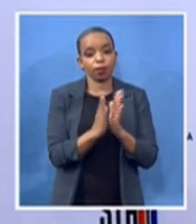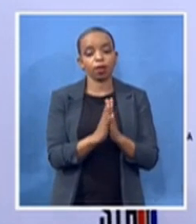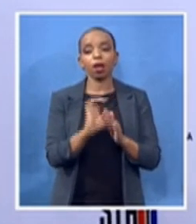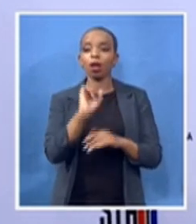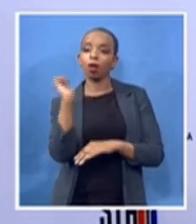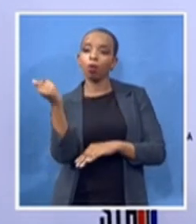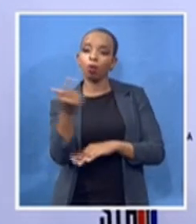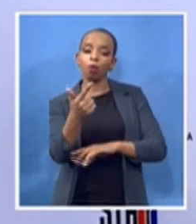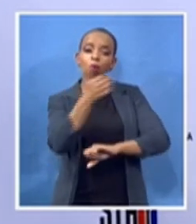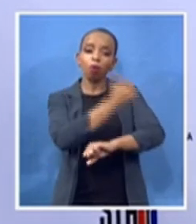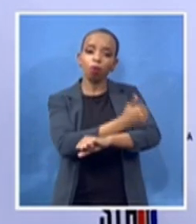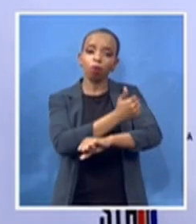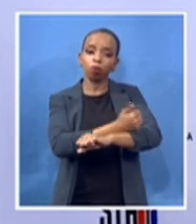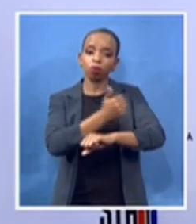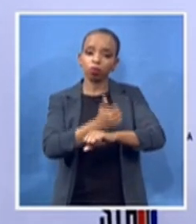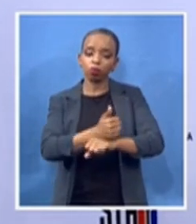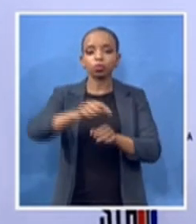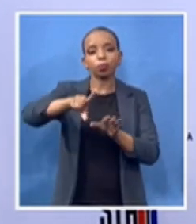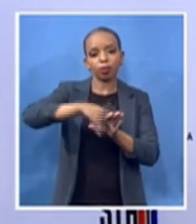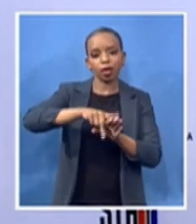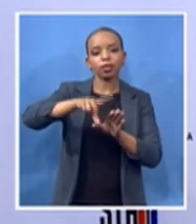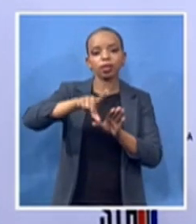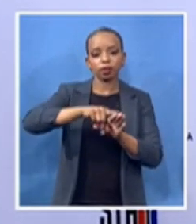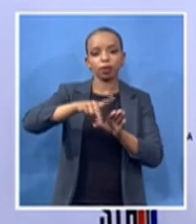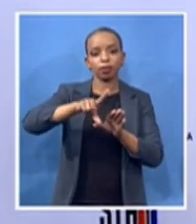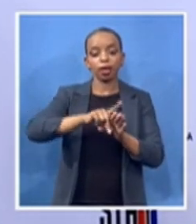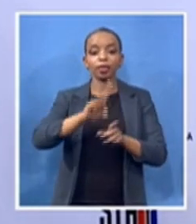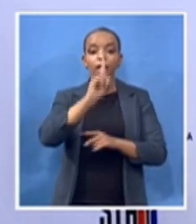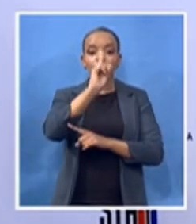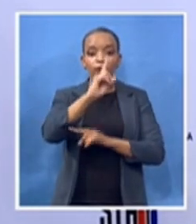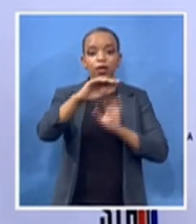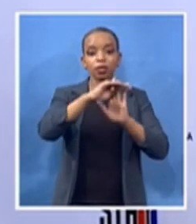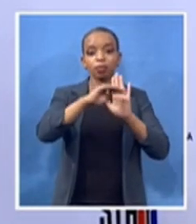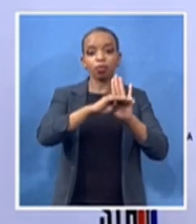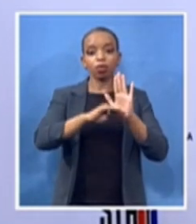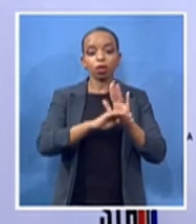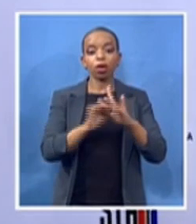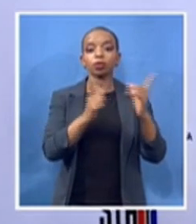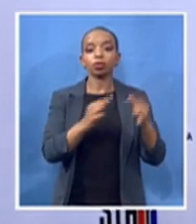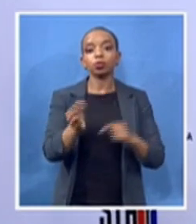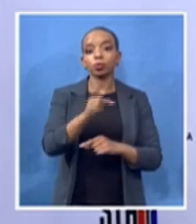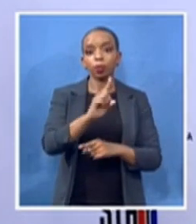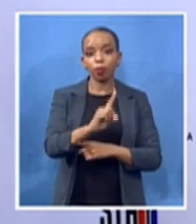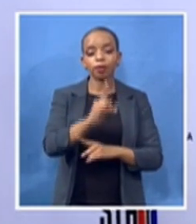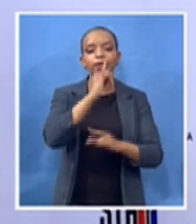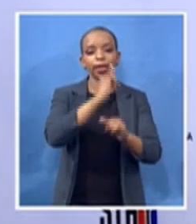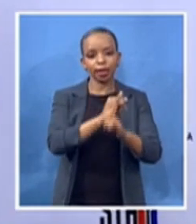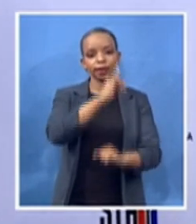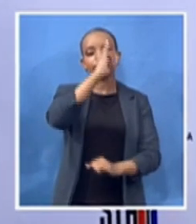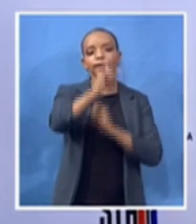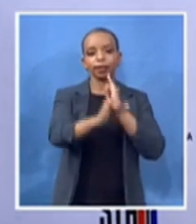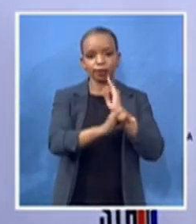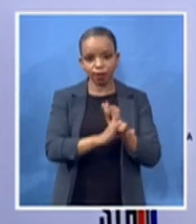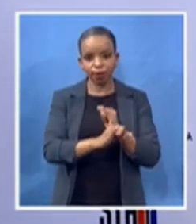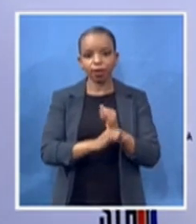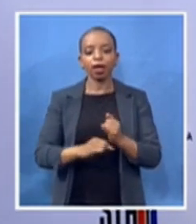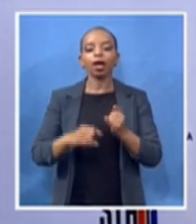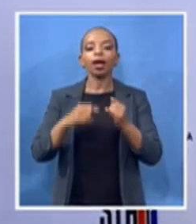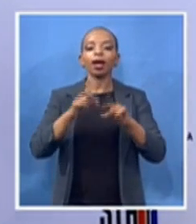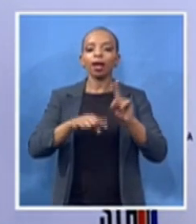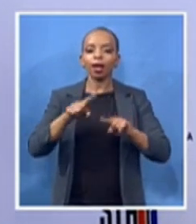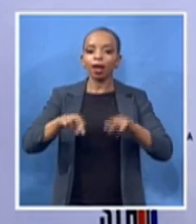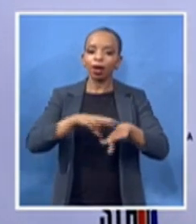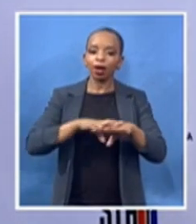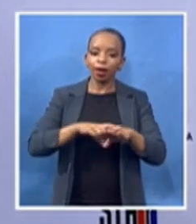the first program being the intergenerational dialogues that we will have in january now these dialogues are in